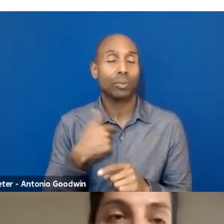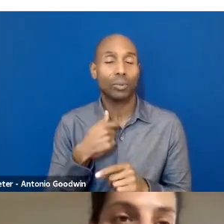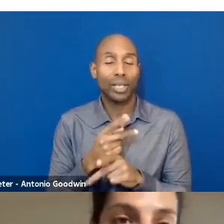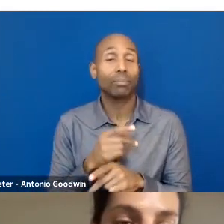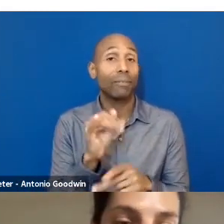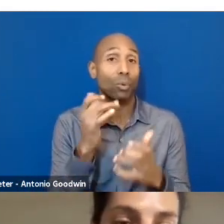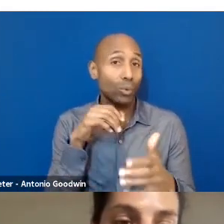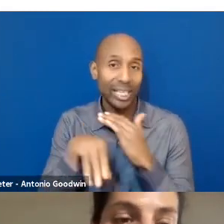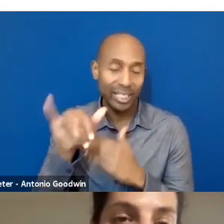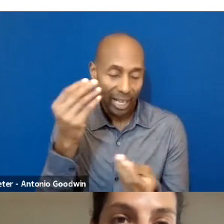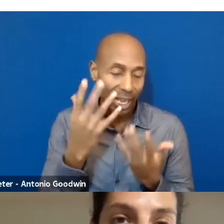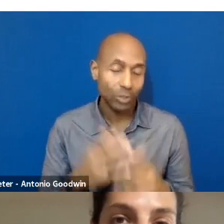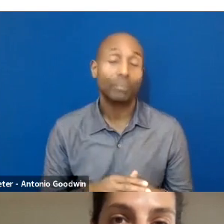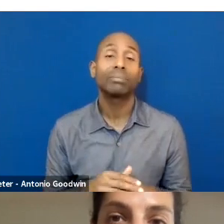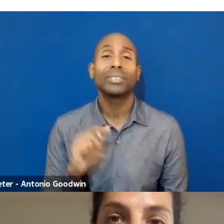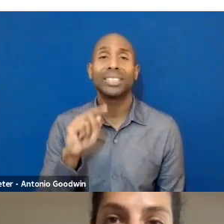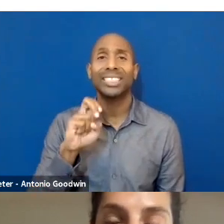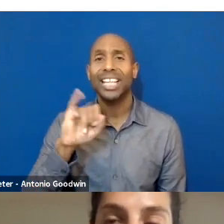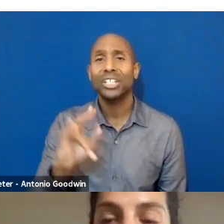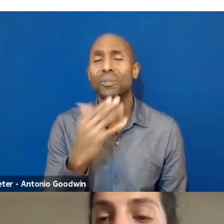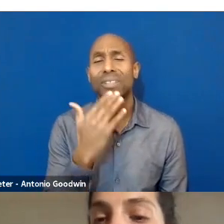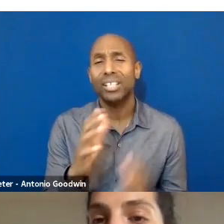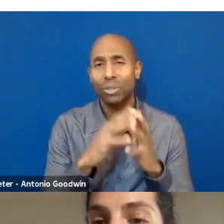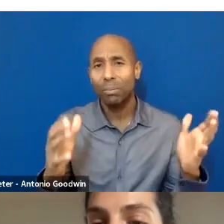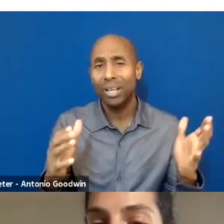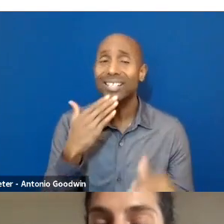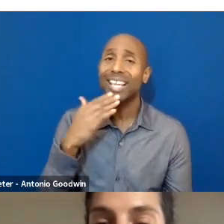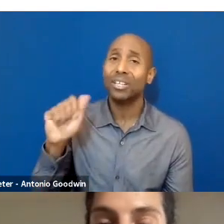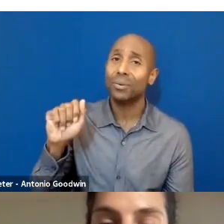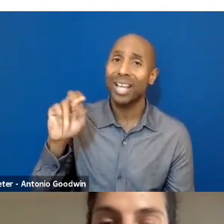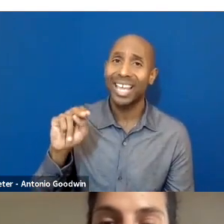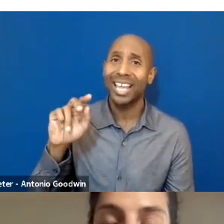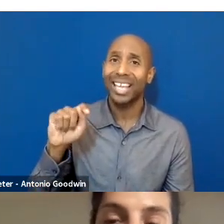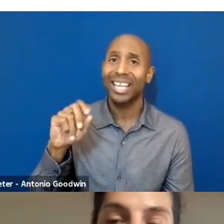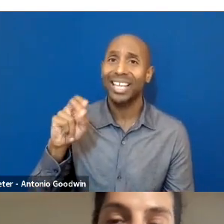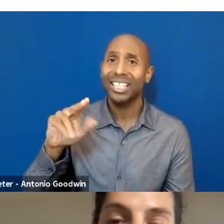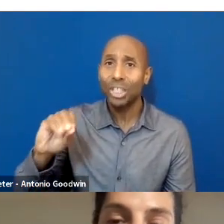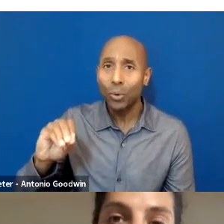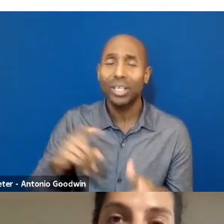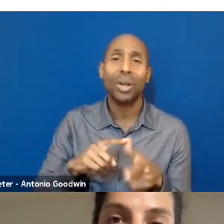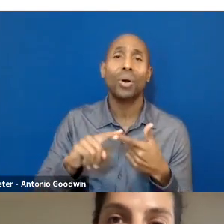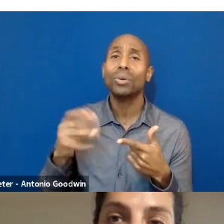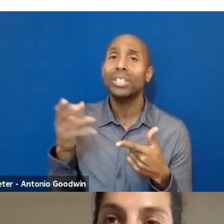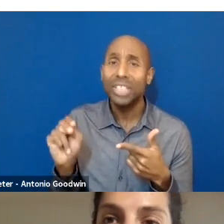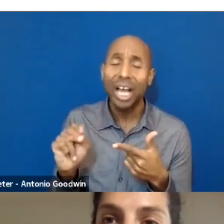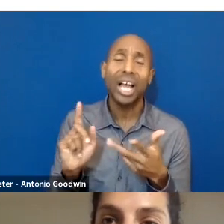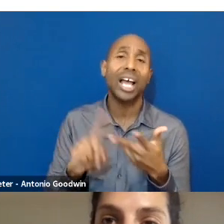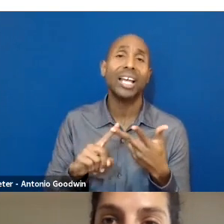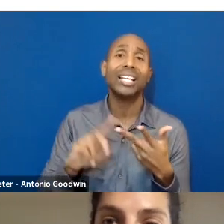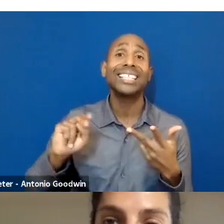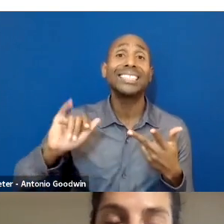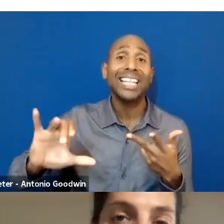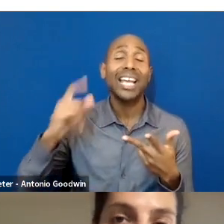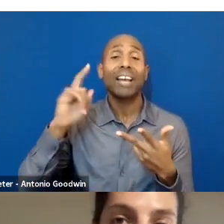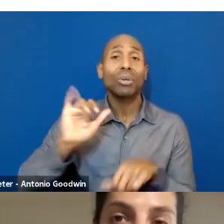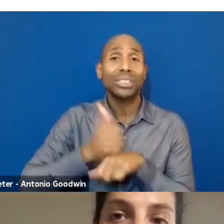again, Teju, thank you so much. Thank you, Antonio. Thank you, John and Nick for organizing the accessibility part